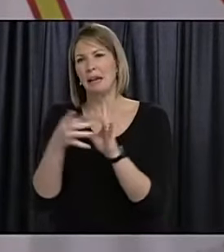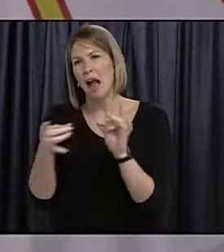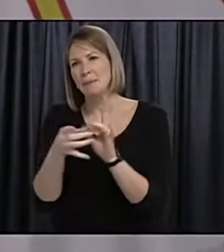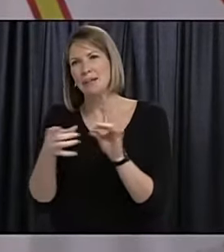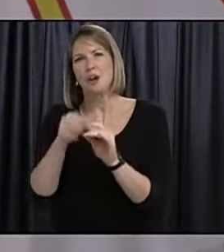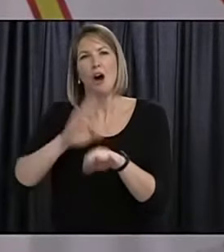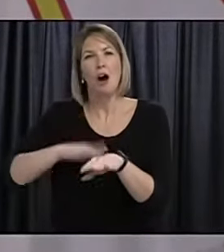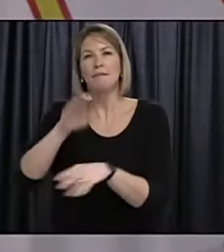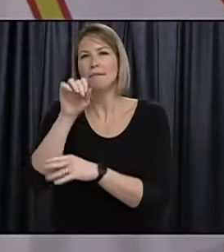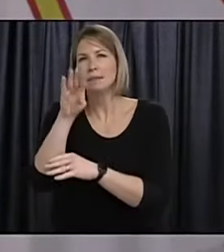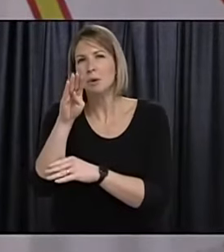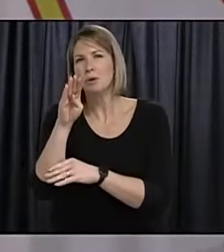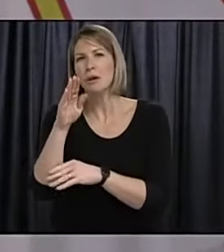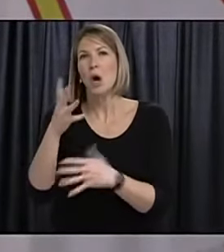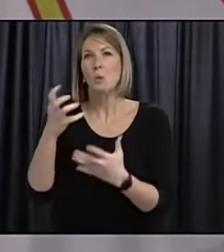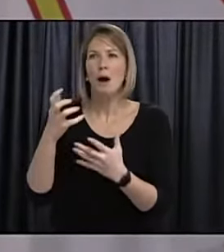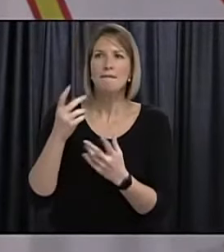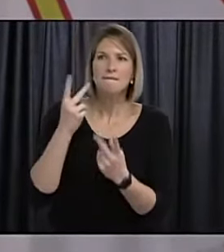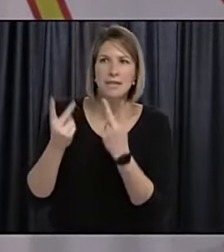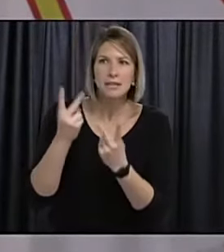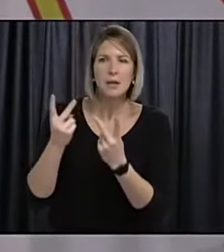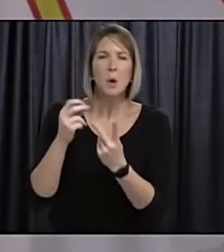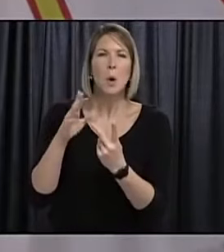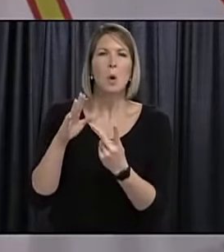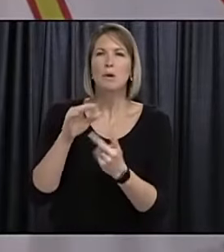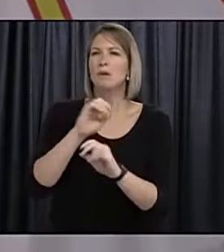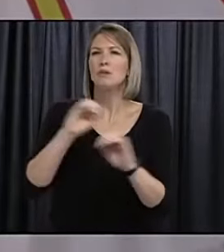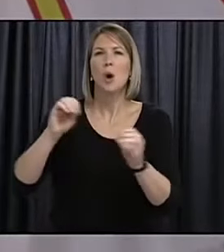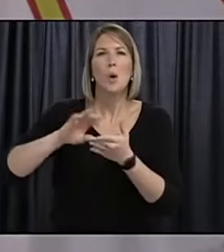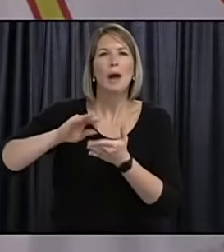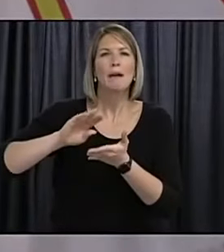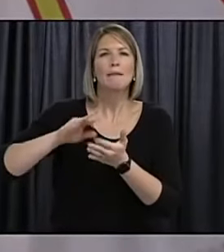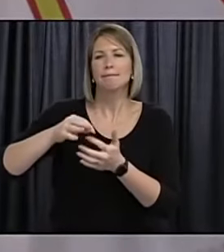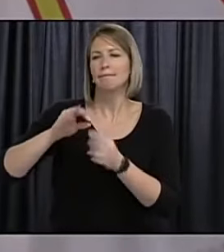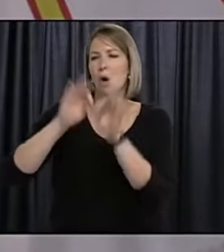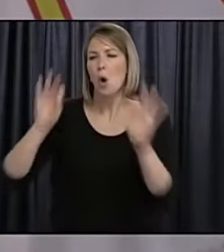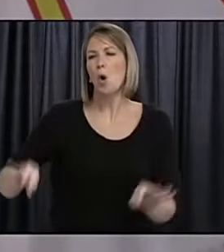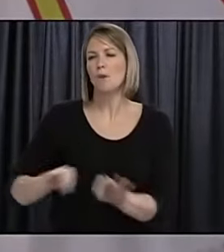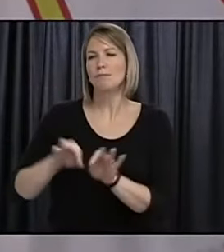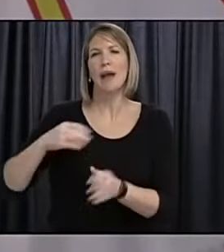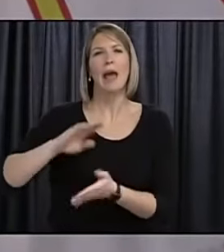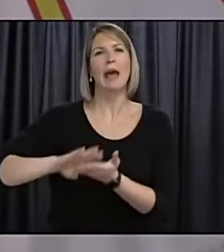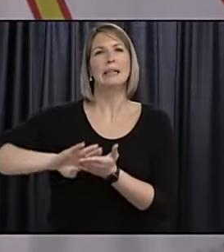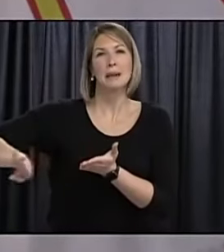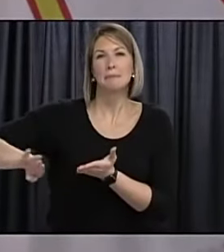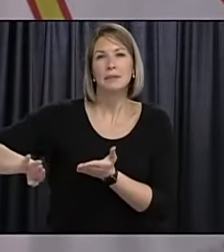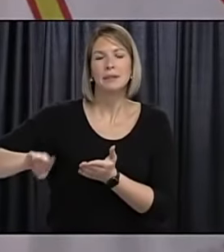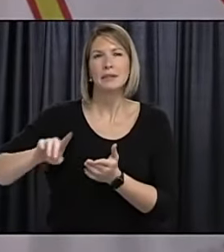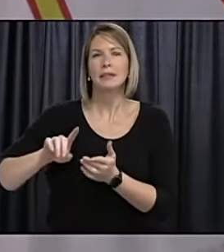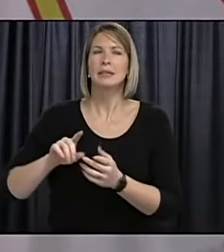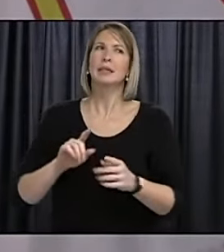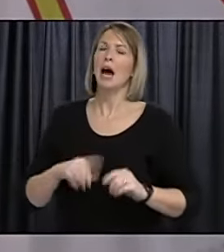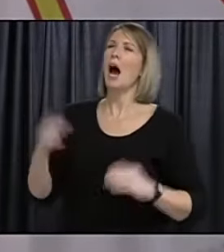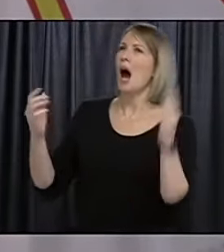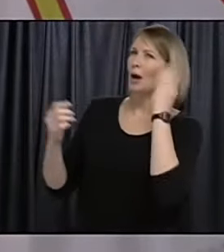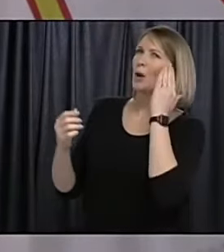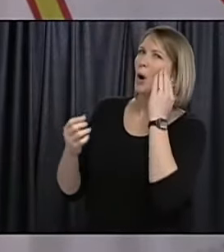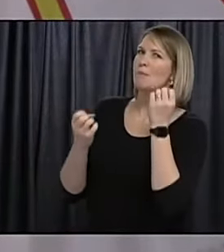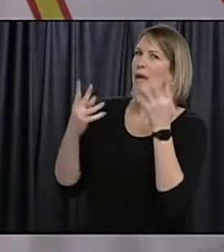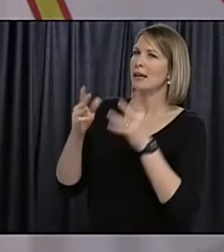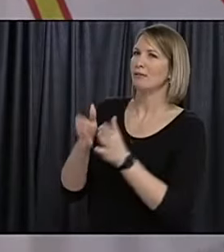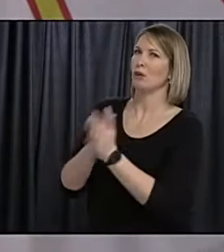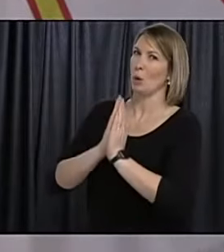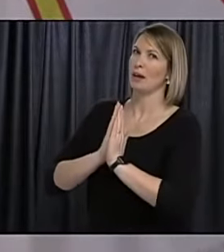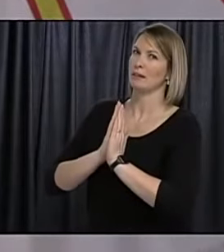criteria for exemptions to travel to the province and they are outlined on our web page but uh you know we've